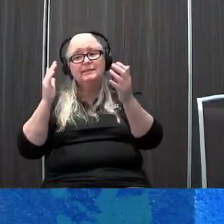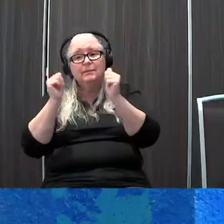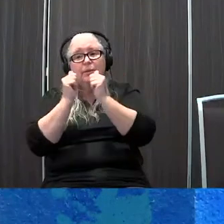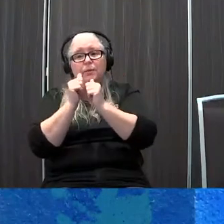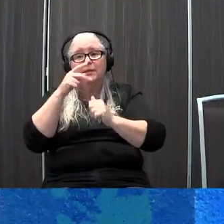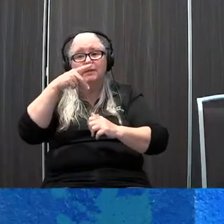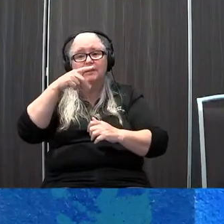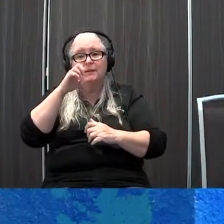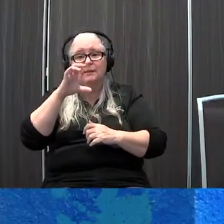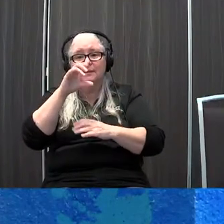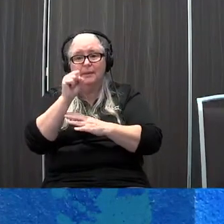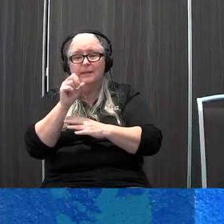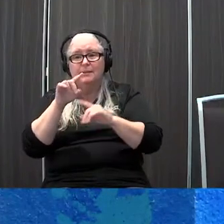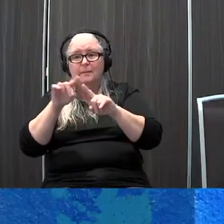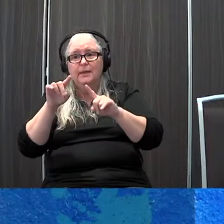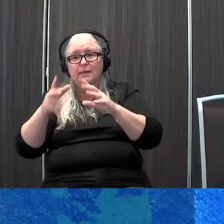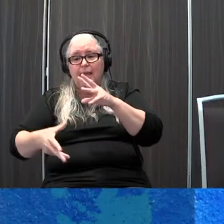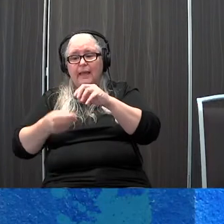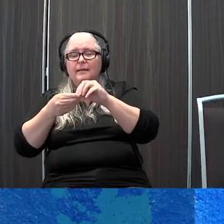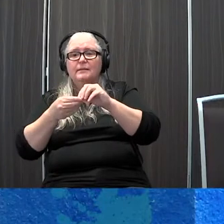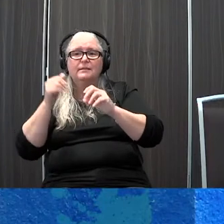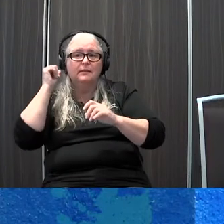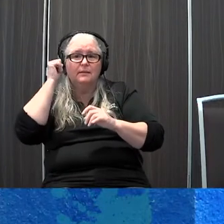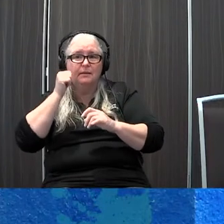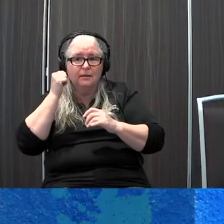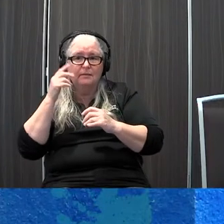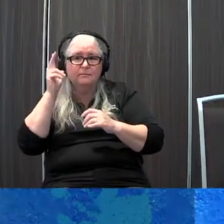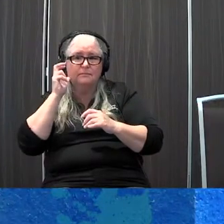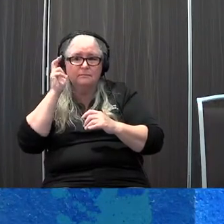provides additional auditory input so that's yet another option